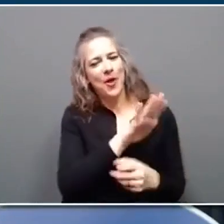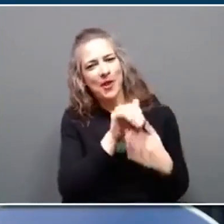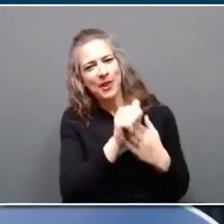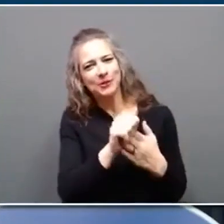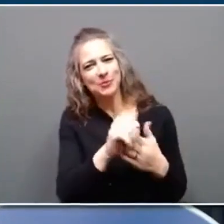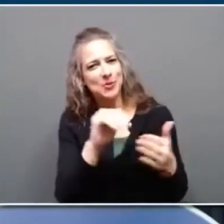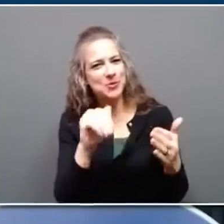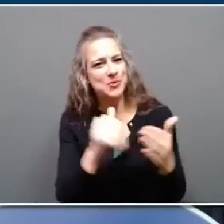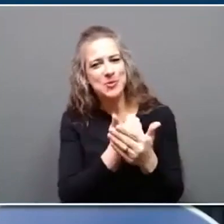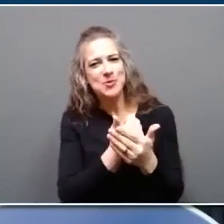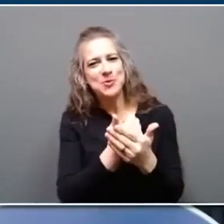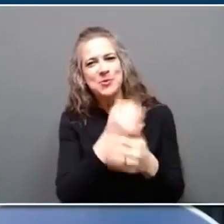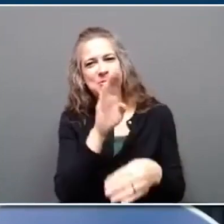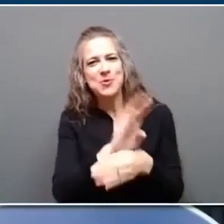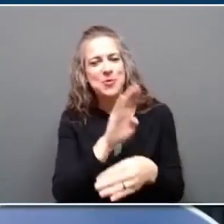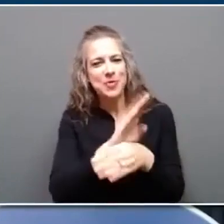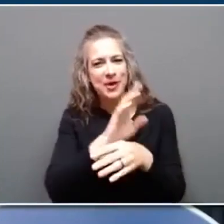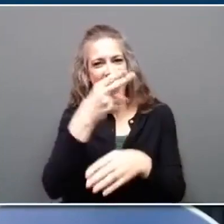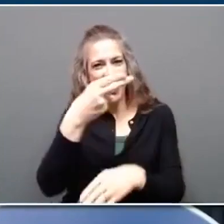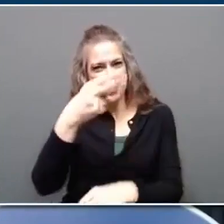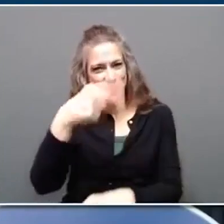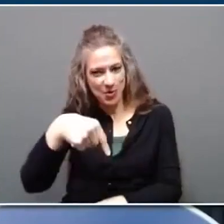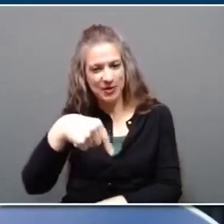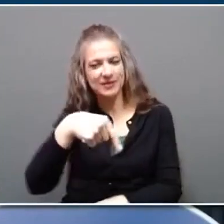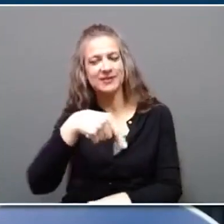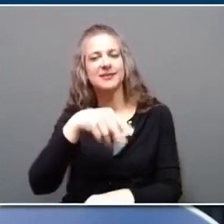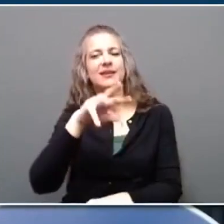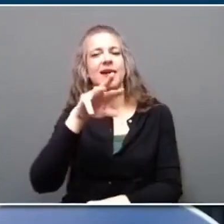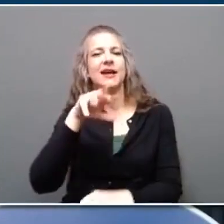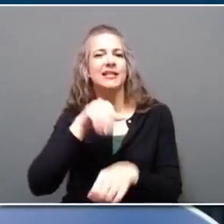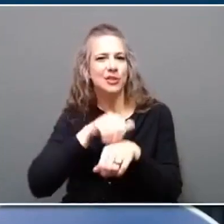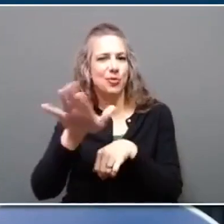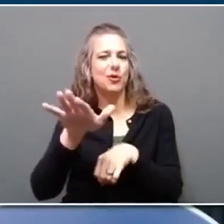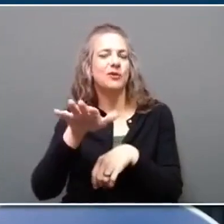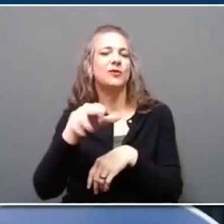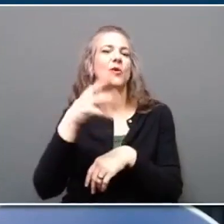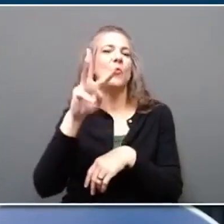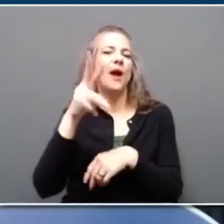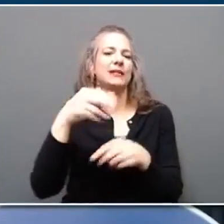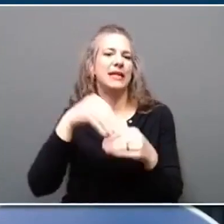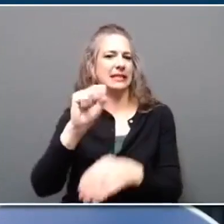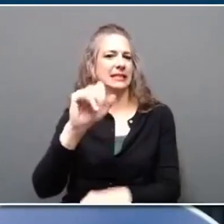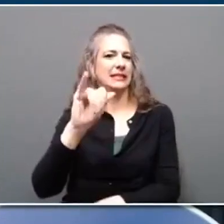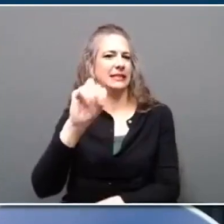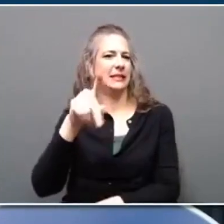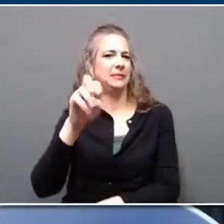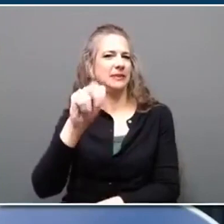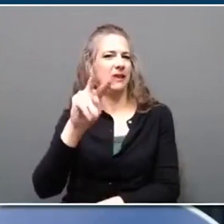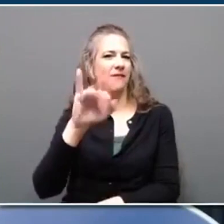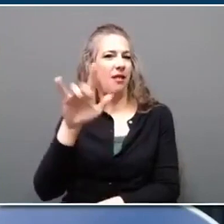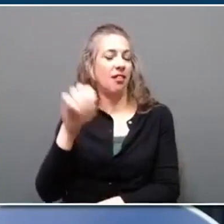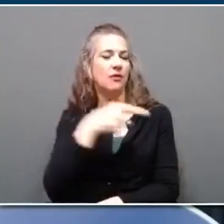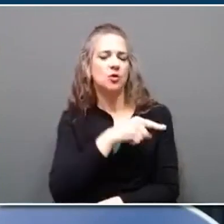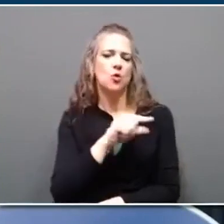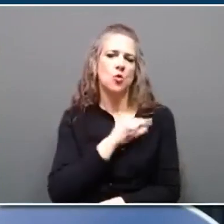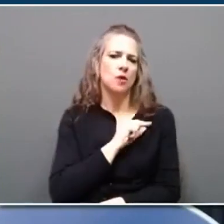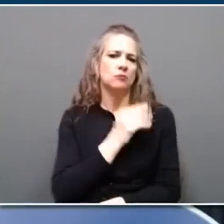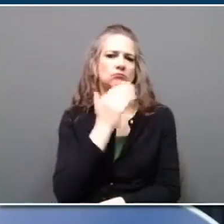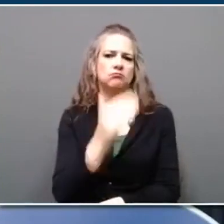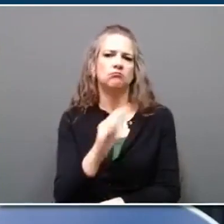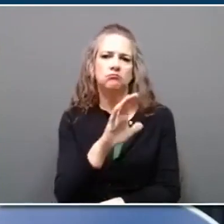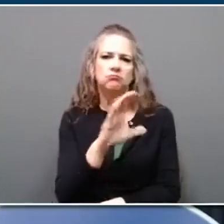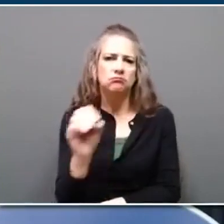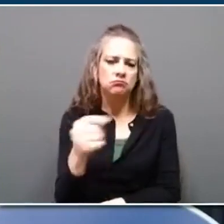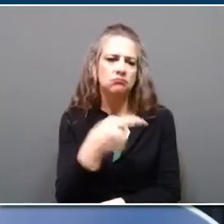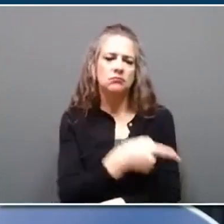headquarters and fulfillment center and distribution warehouse in Simpsonville. Shady Rays is a quality company that continues to bring